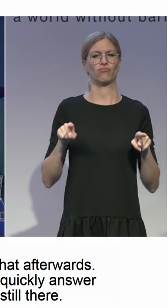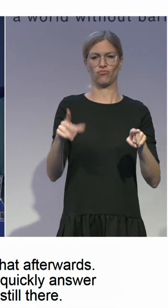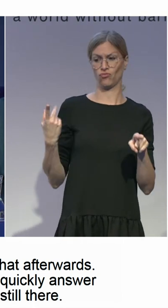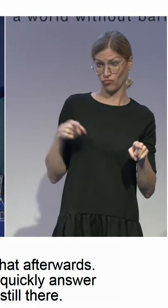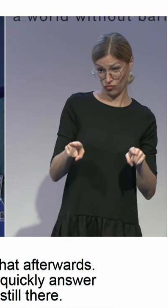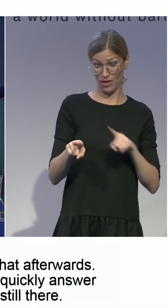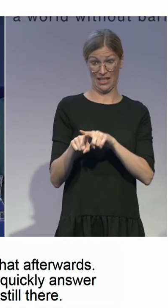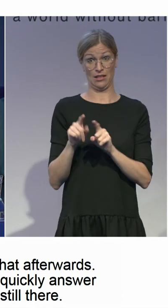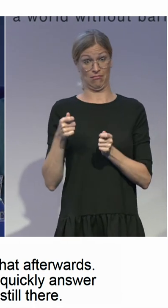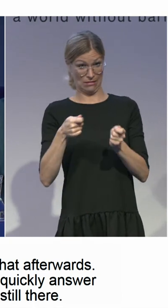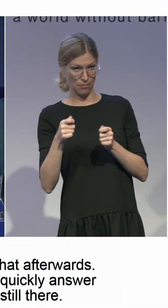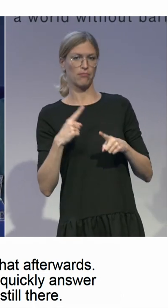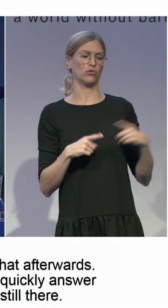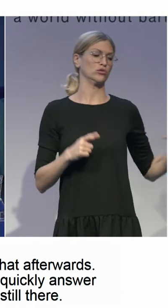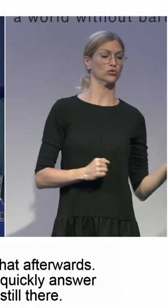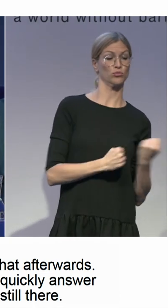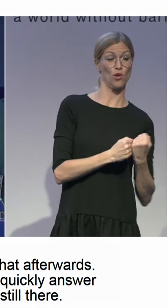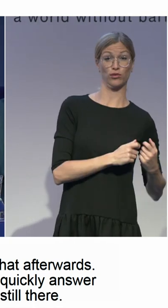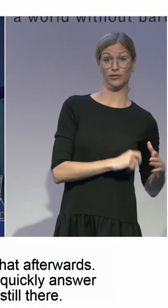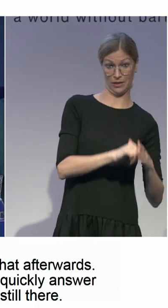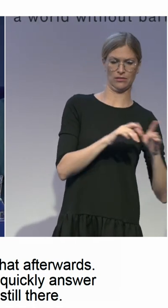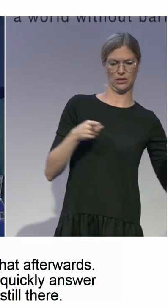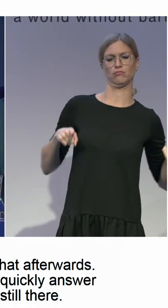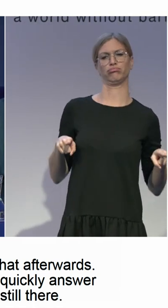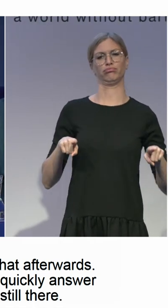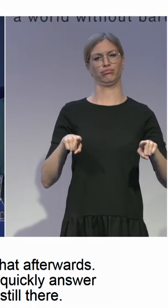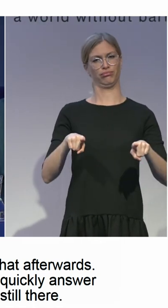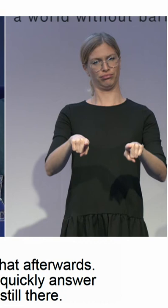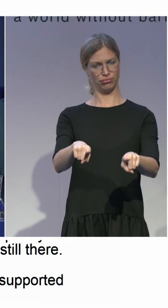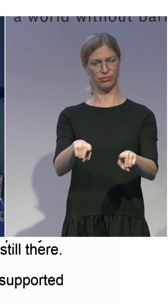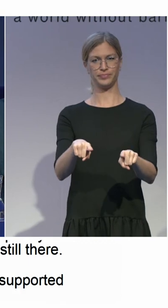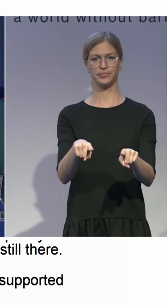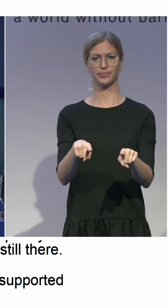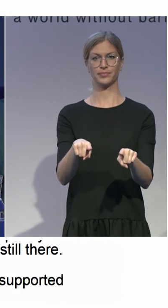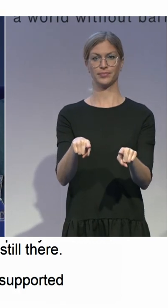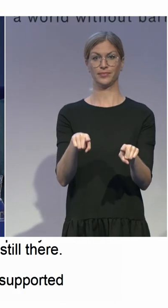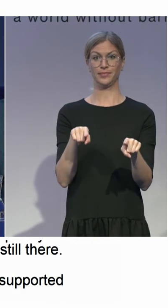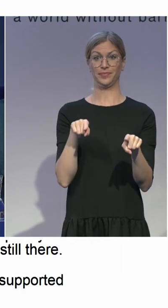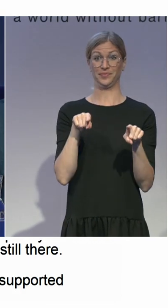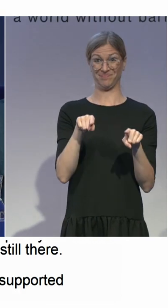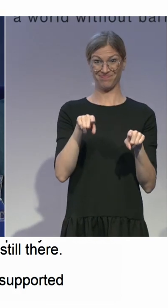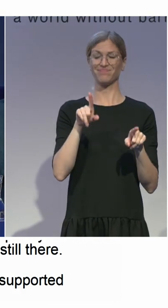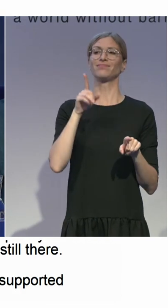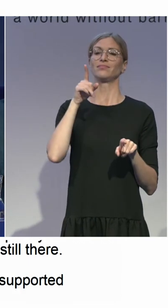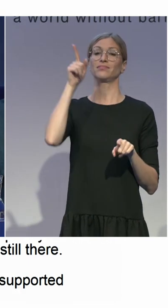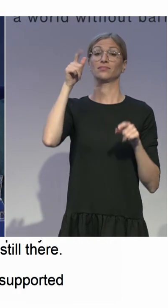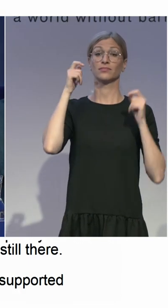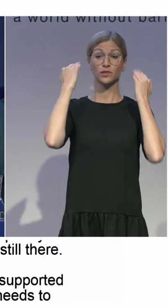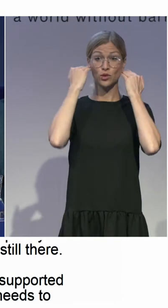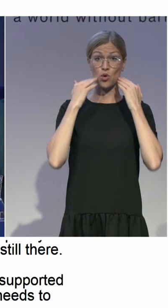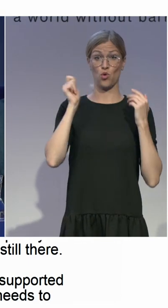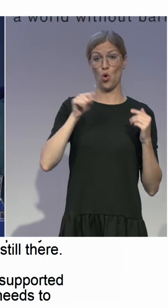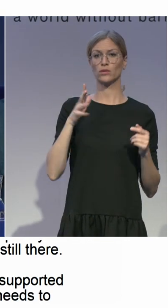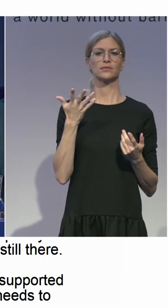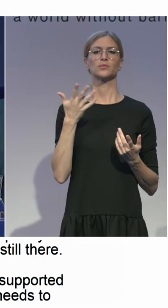and guardianship. And the court needs to choose the least restrictive measure, which means it needs to